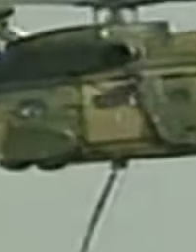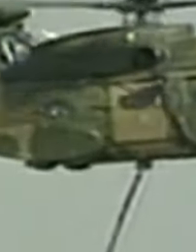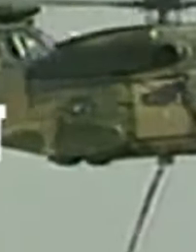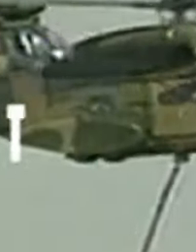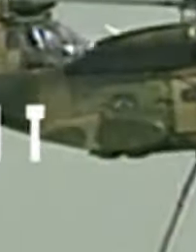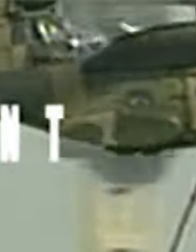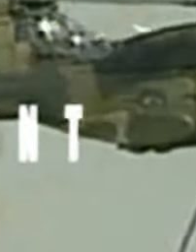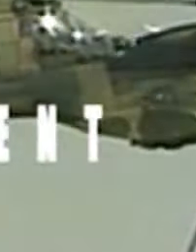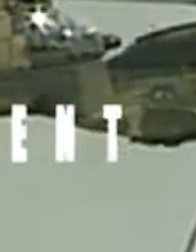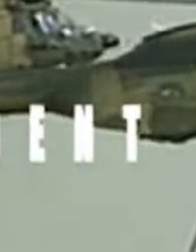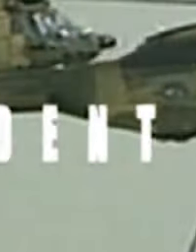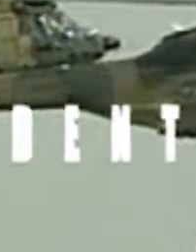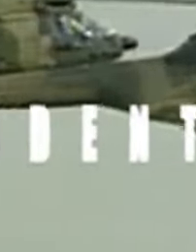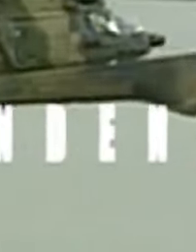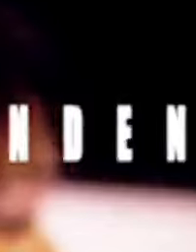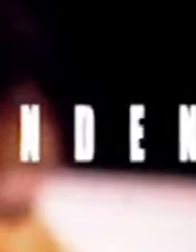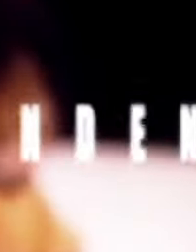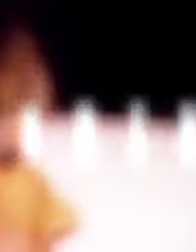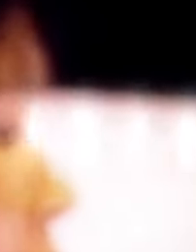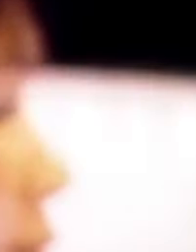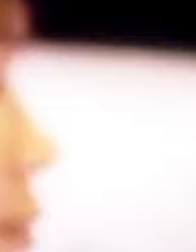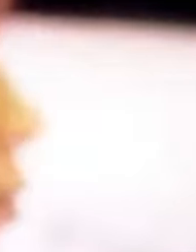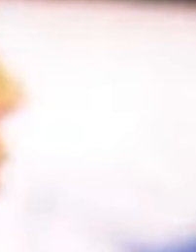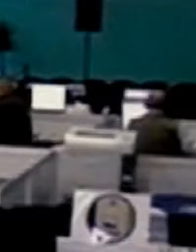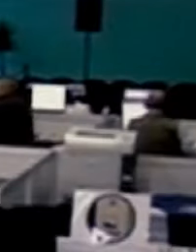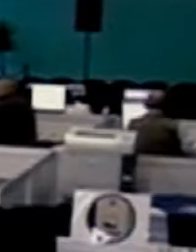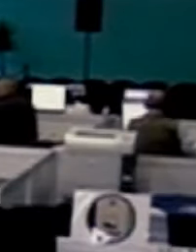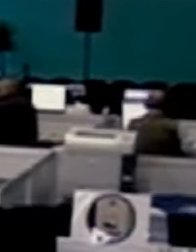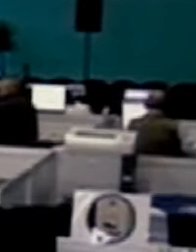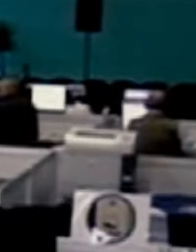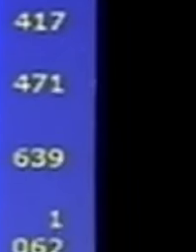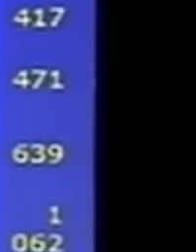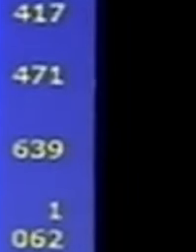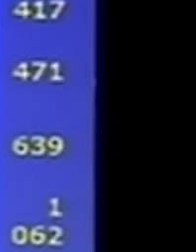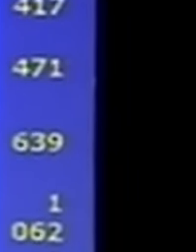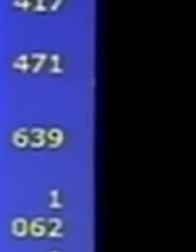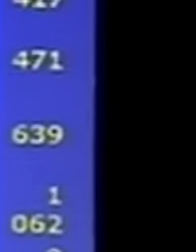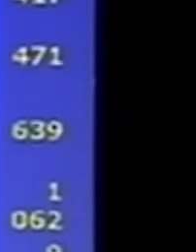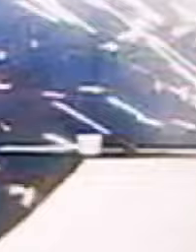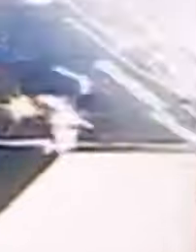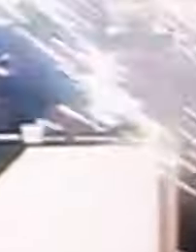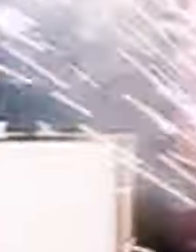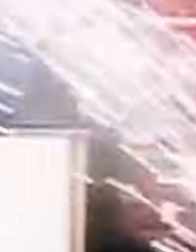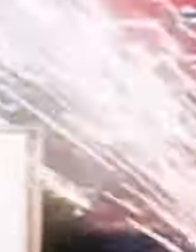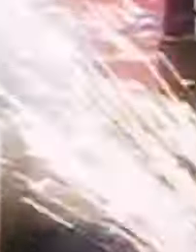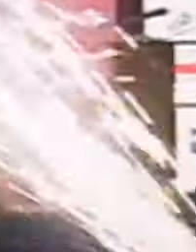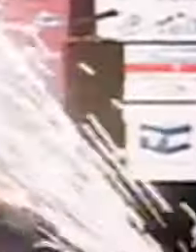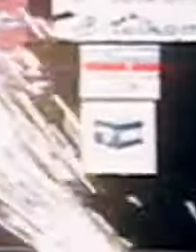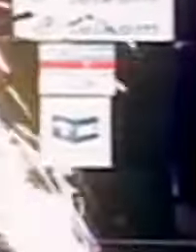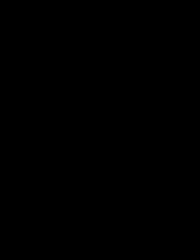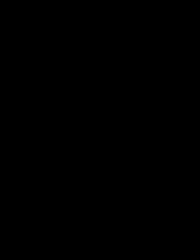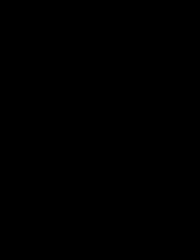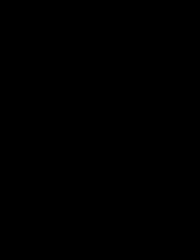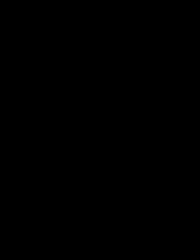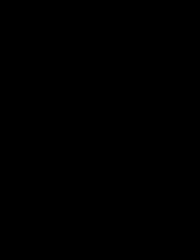An impartial and independent witness to history. SABC News, always there when South Africa decides.